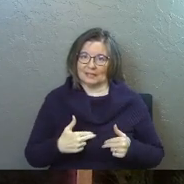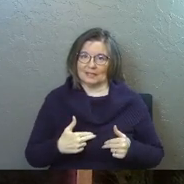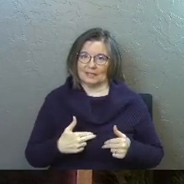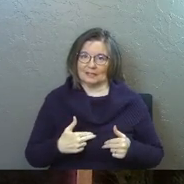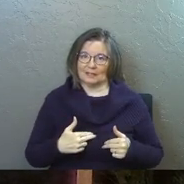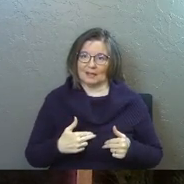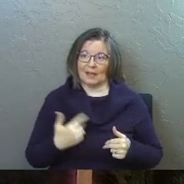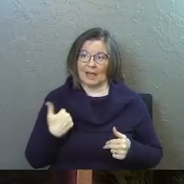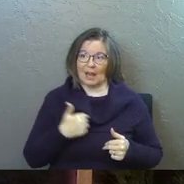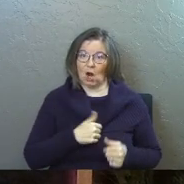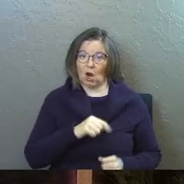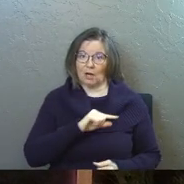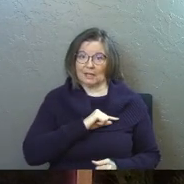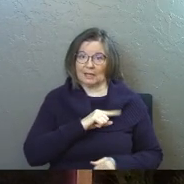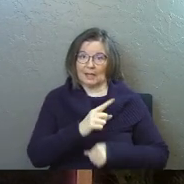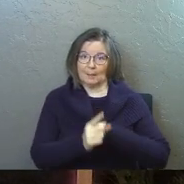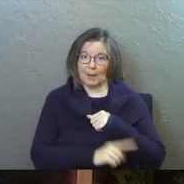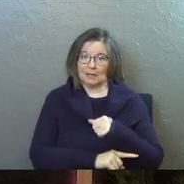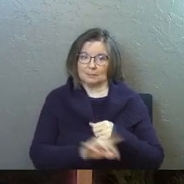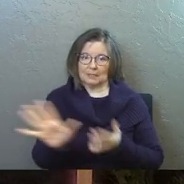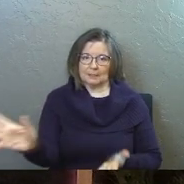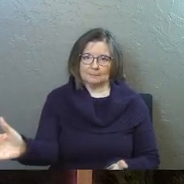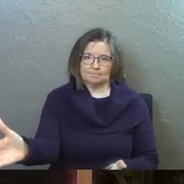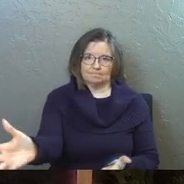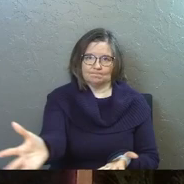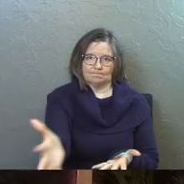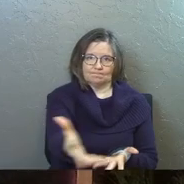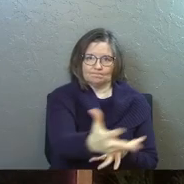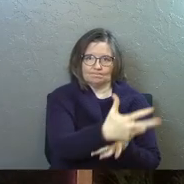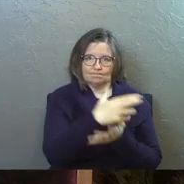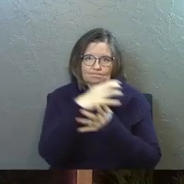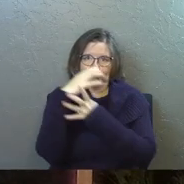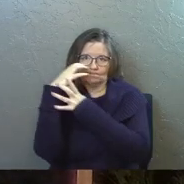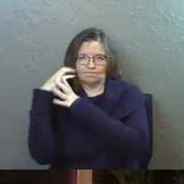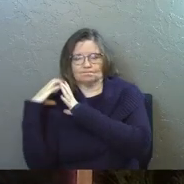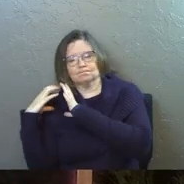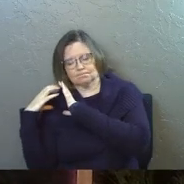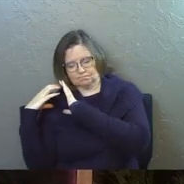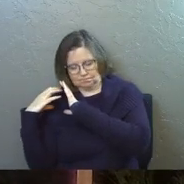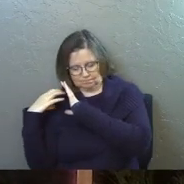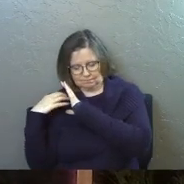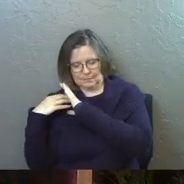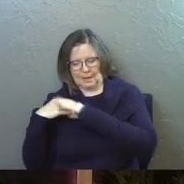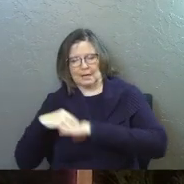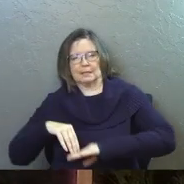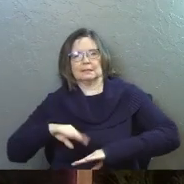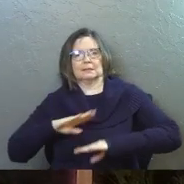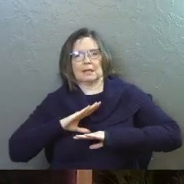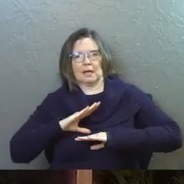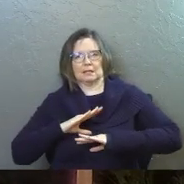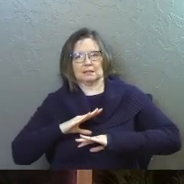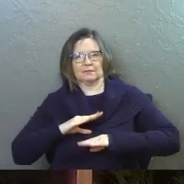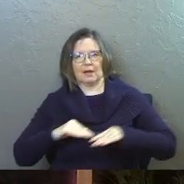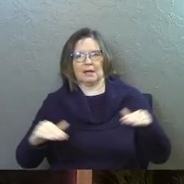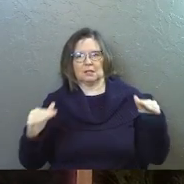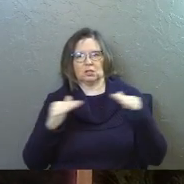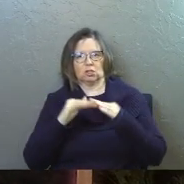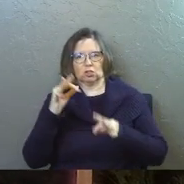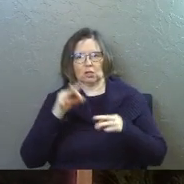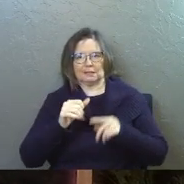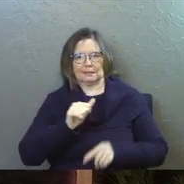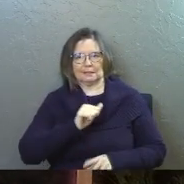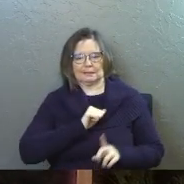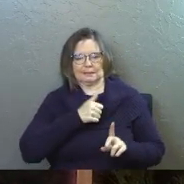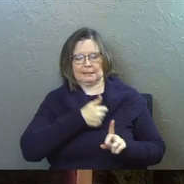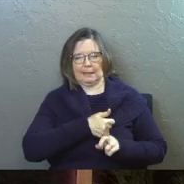pays our punishment for us. He satisfies justice himself with his own death, the